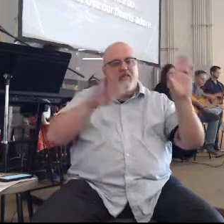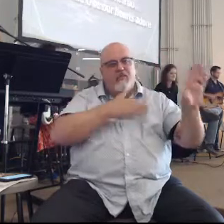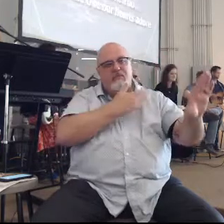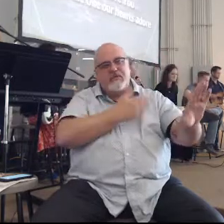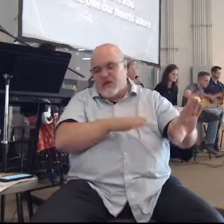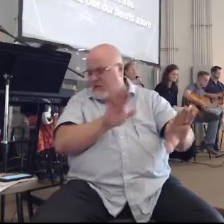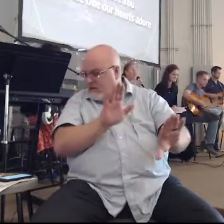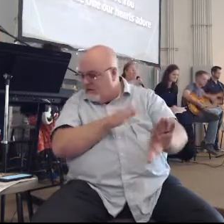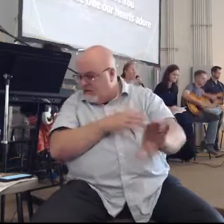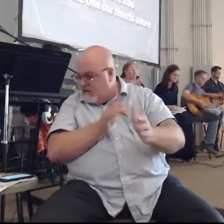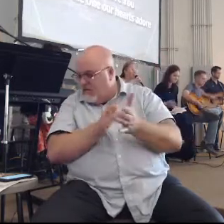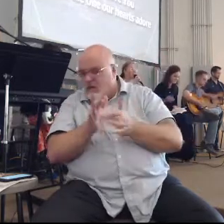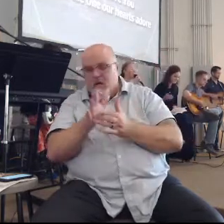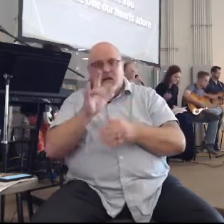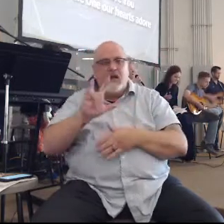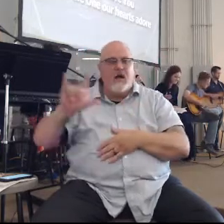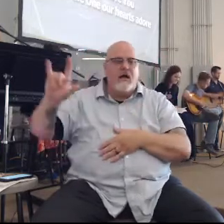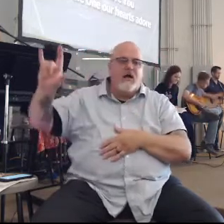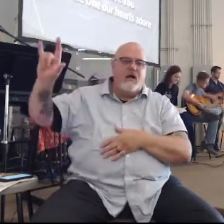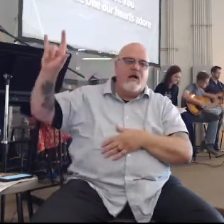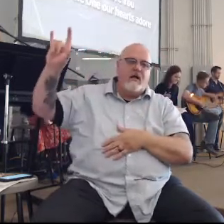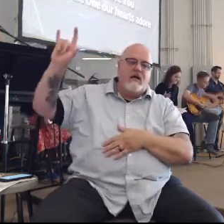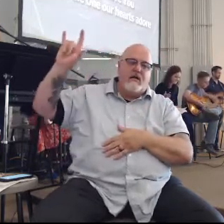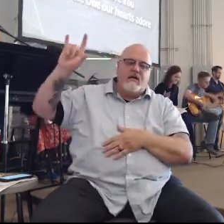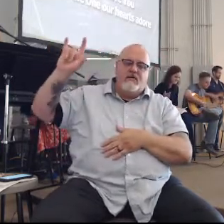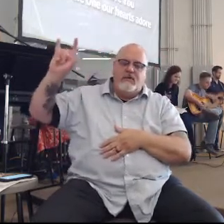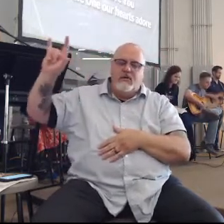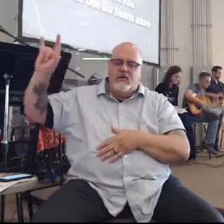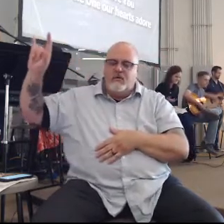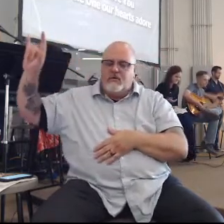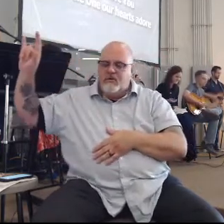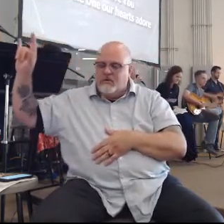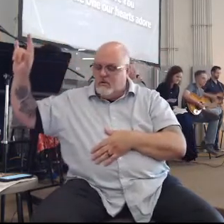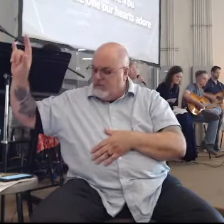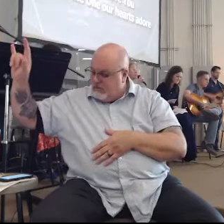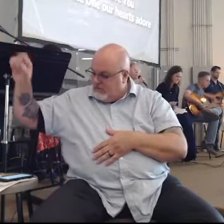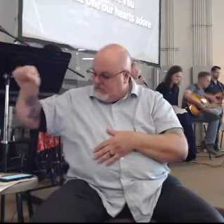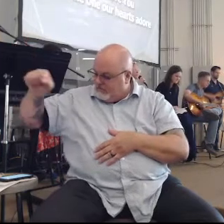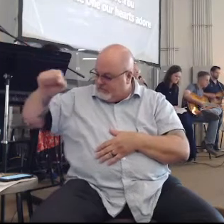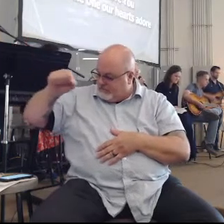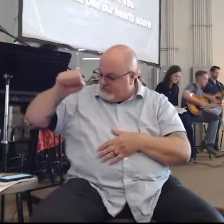You hold O Gesundheit love you